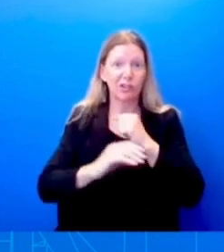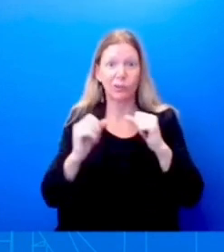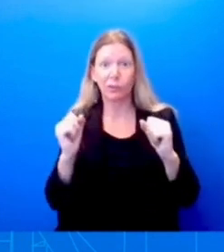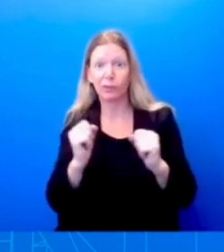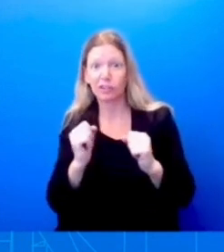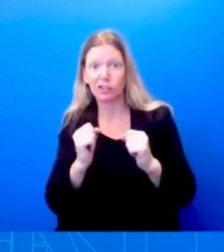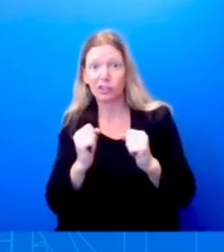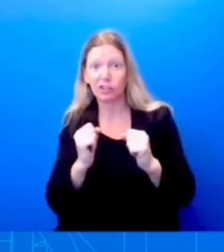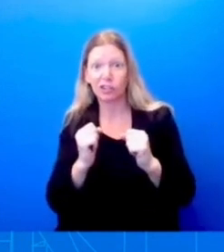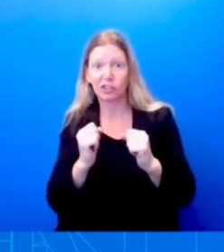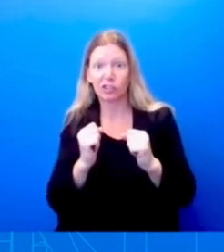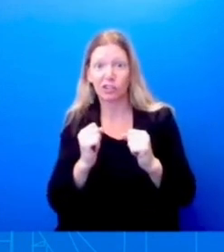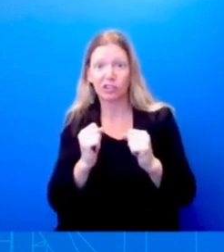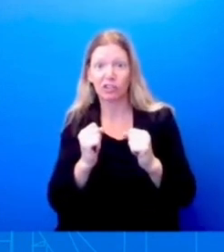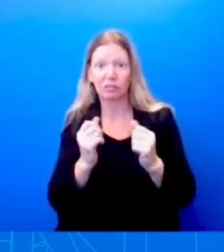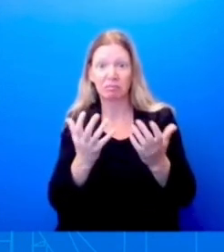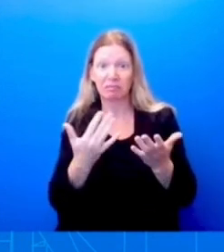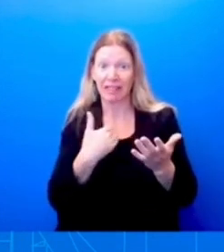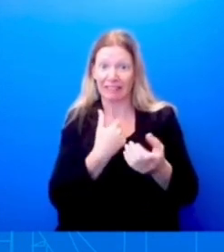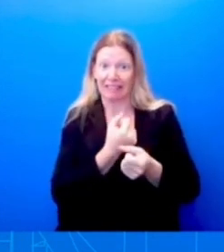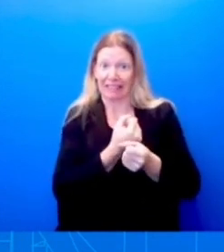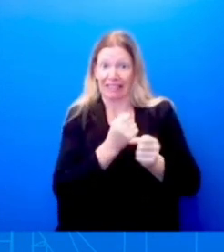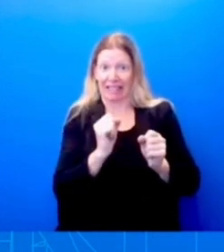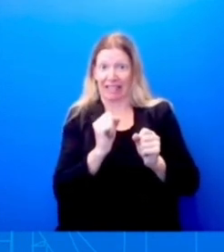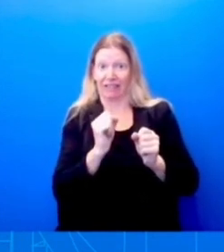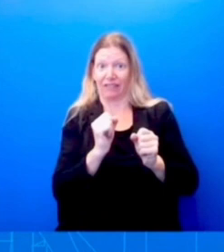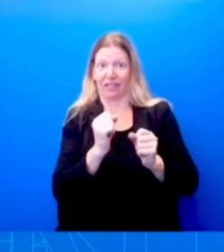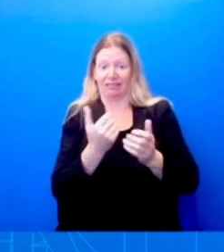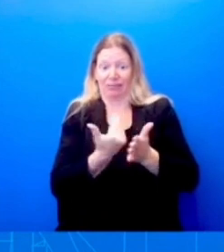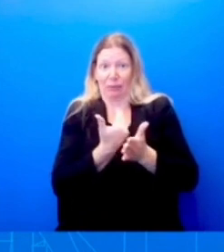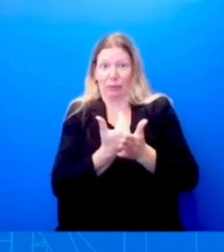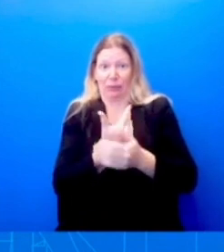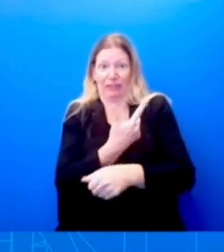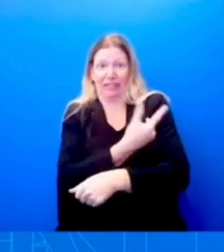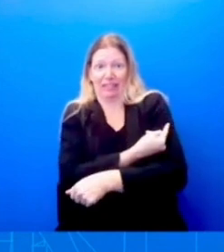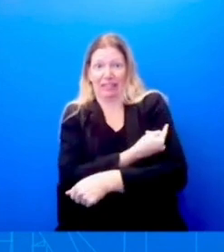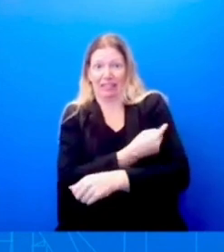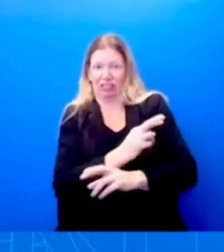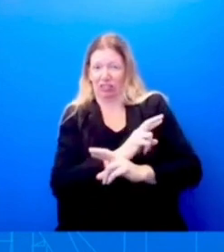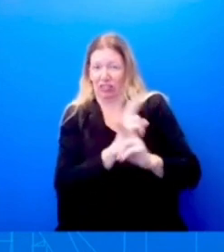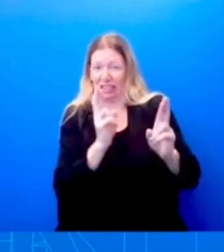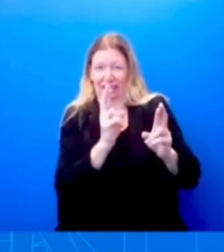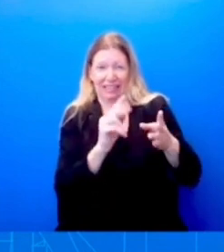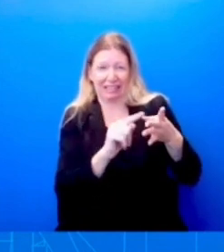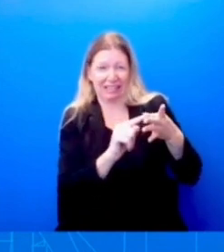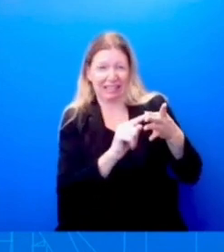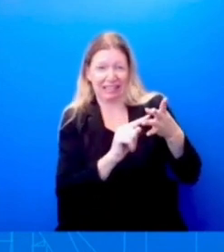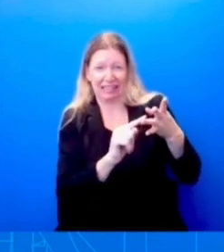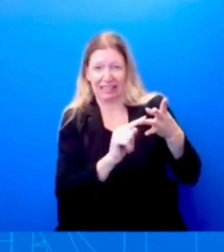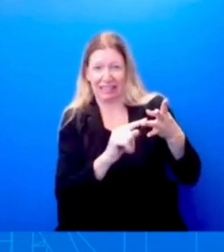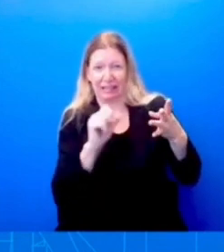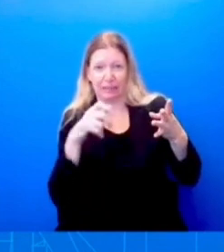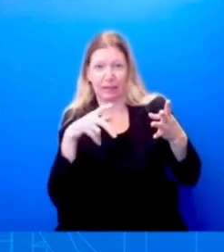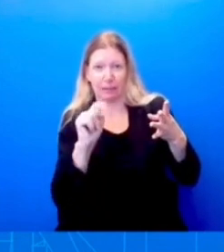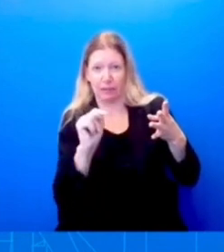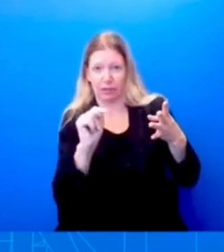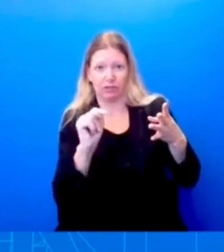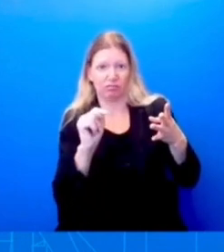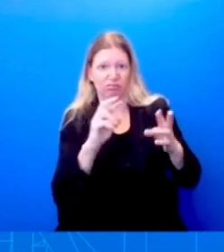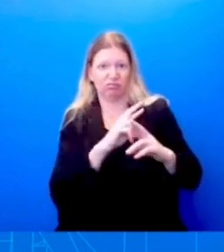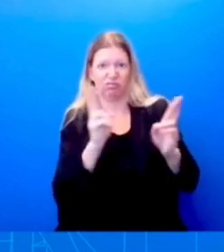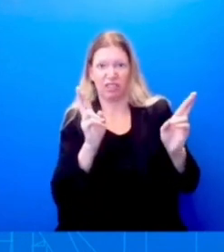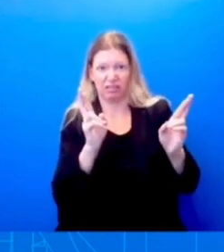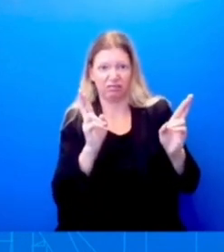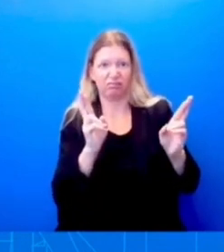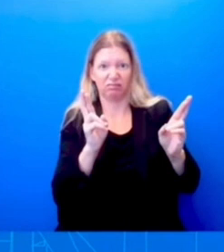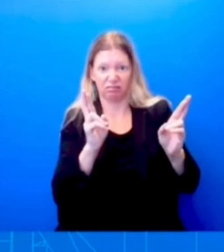be available in mid-September, widely available at-home COVID tests, right? I talked about the different tools that this administration has been able to put